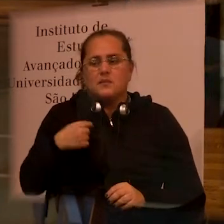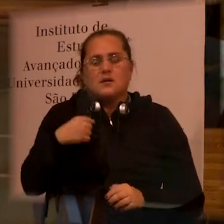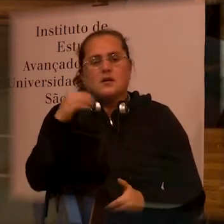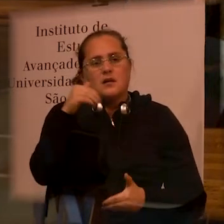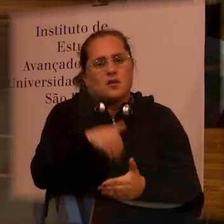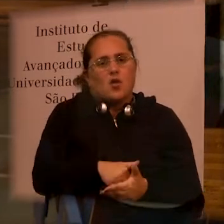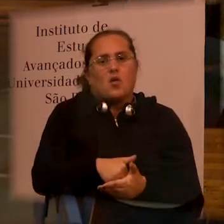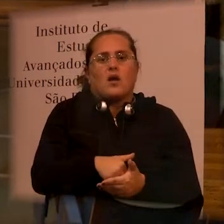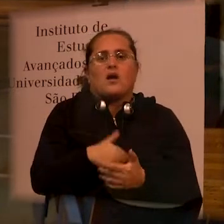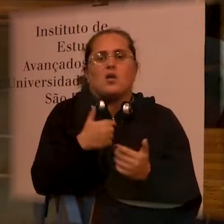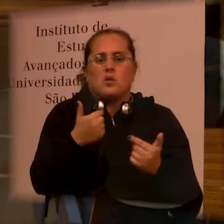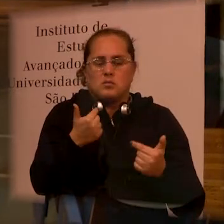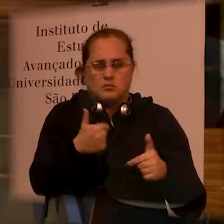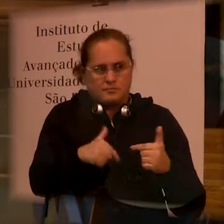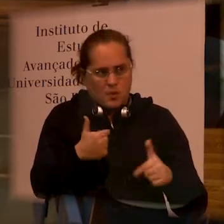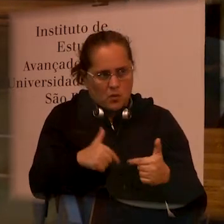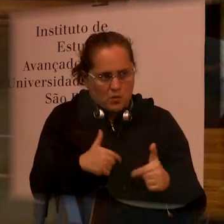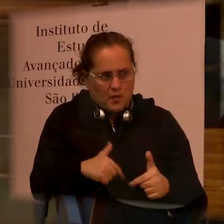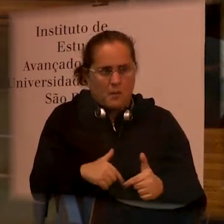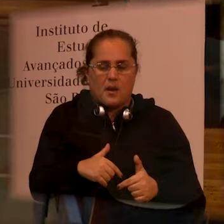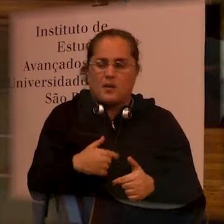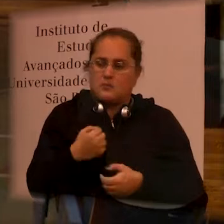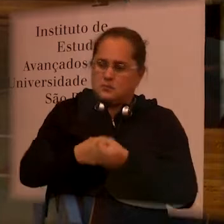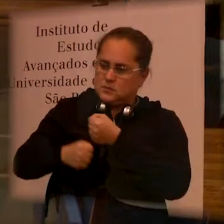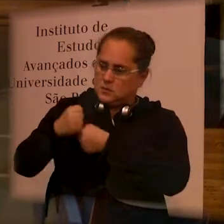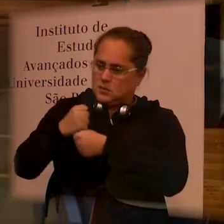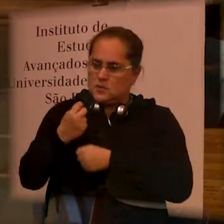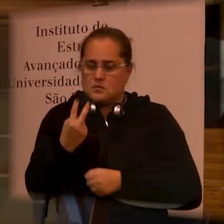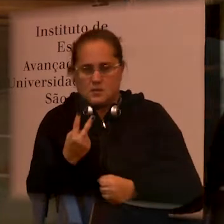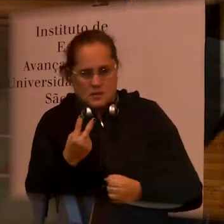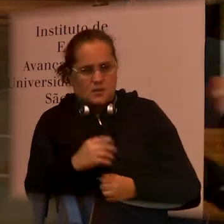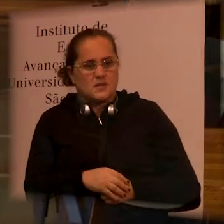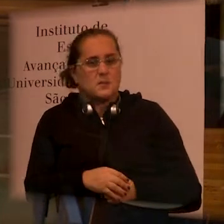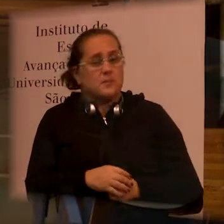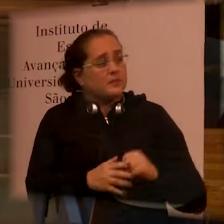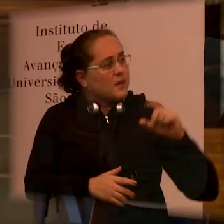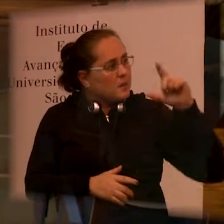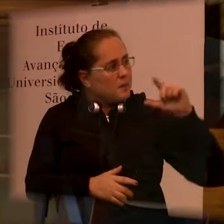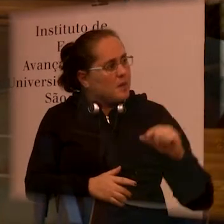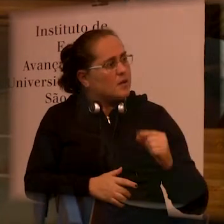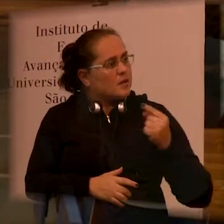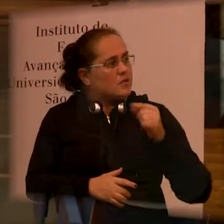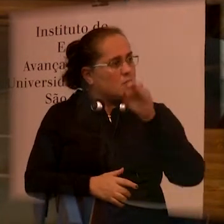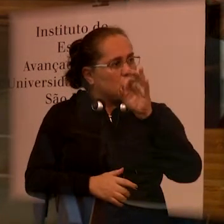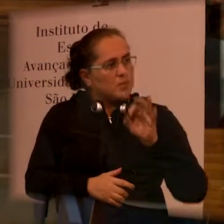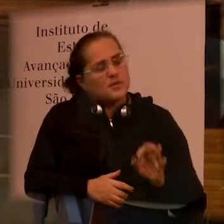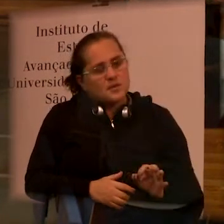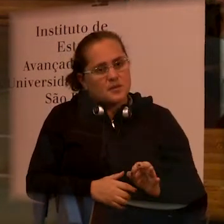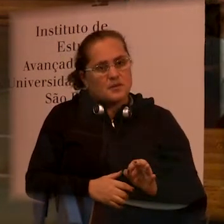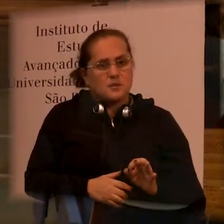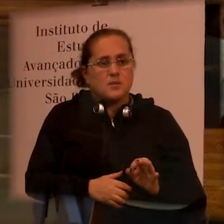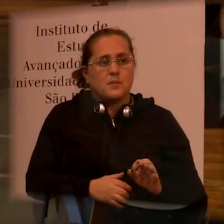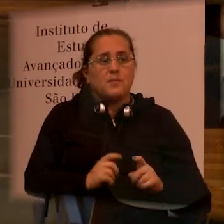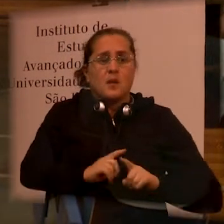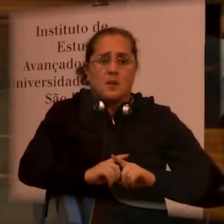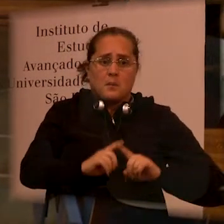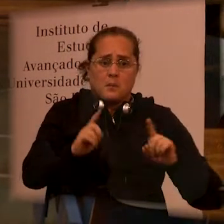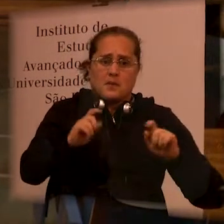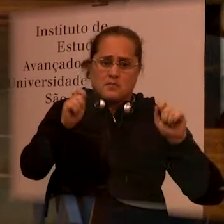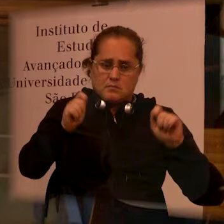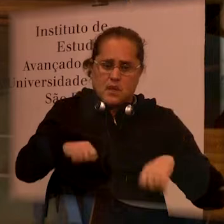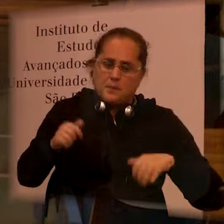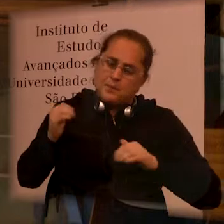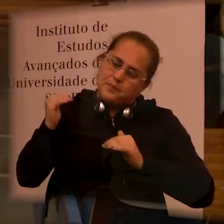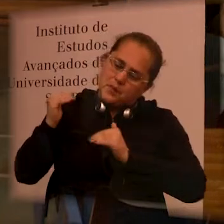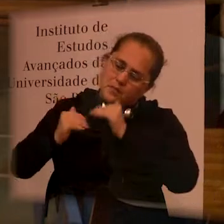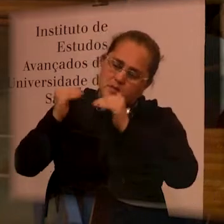and working in the formal data of less than 1% according to two years ago. But still,